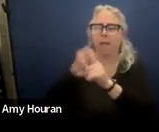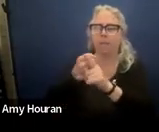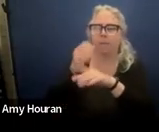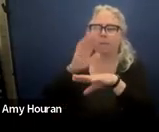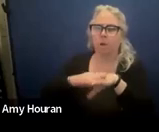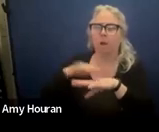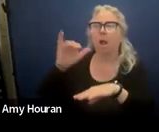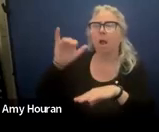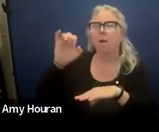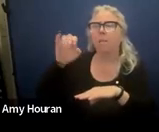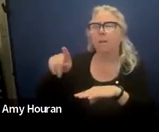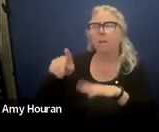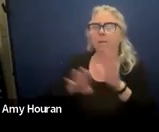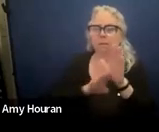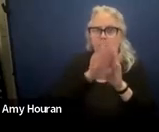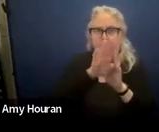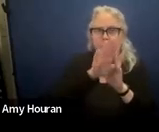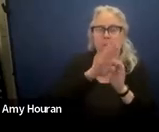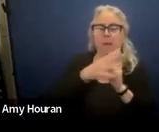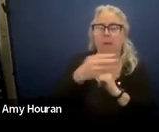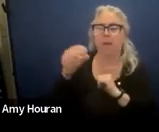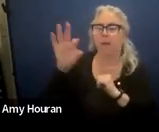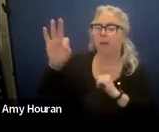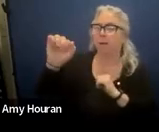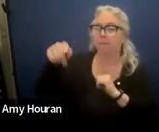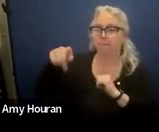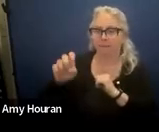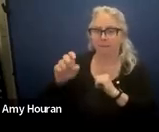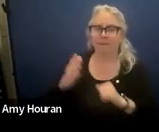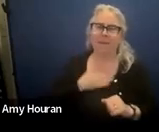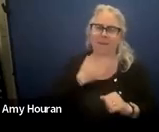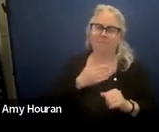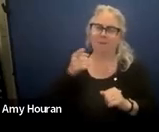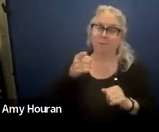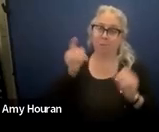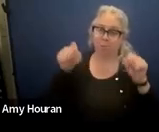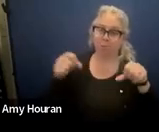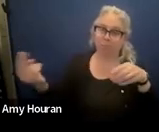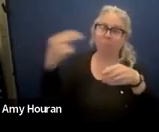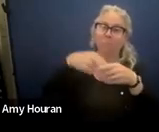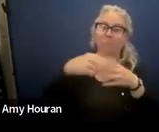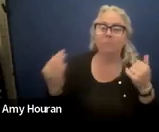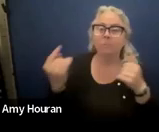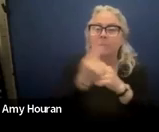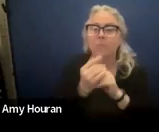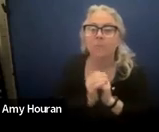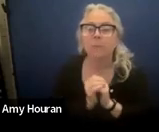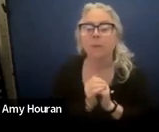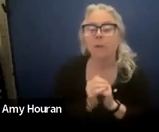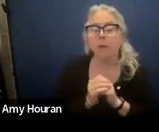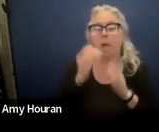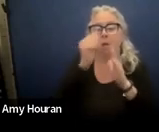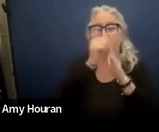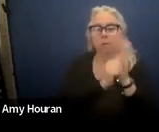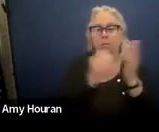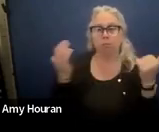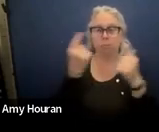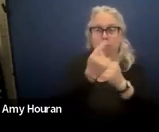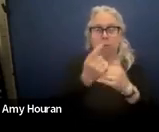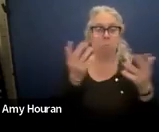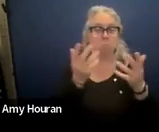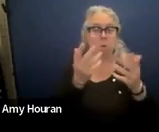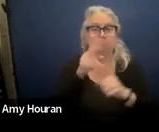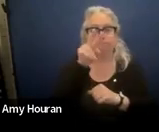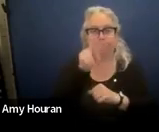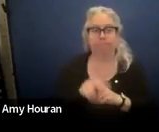development and faith and we're so happy to have you guys here um our agenda today we